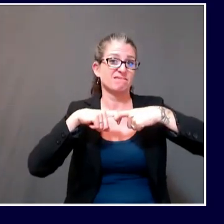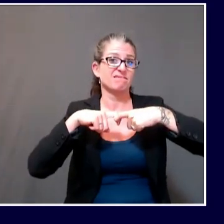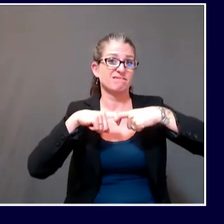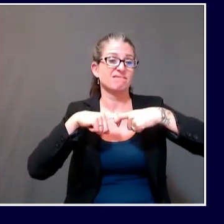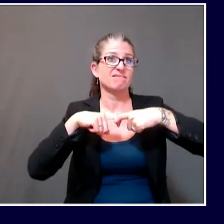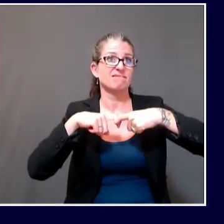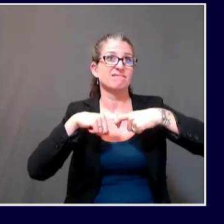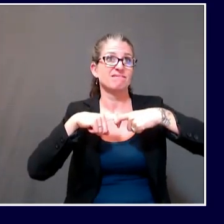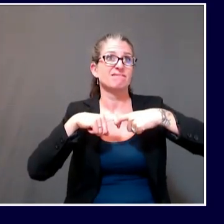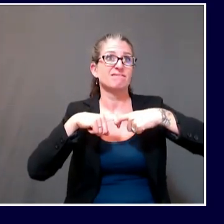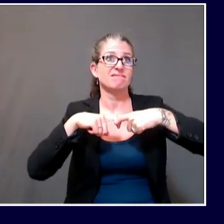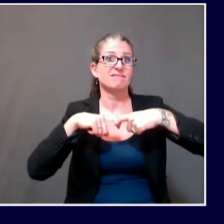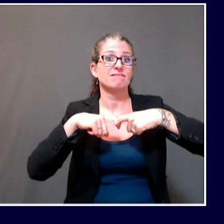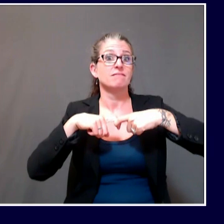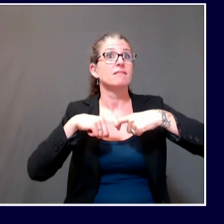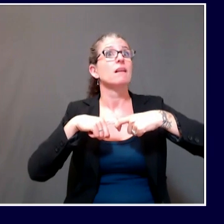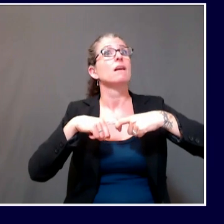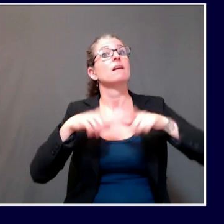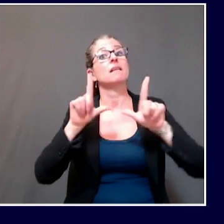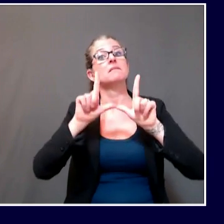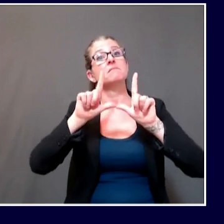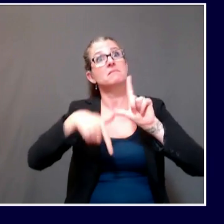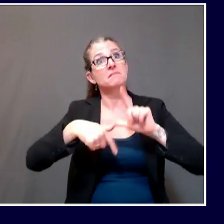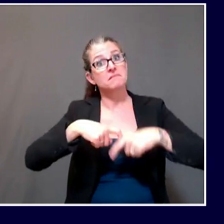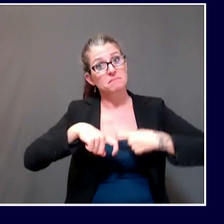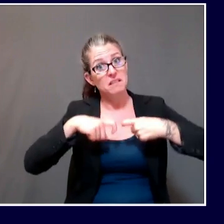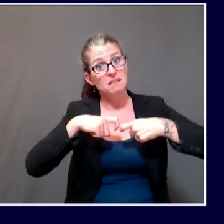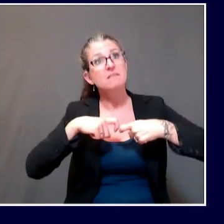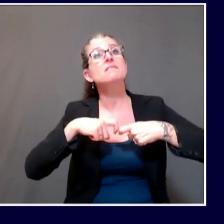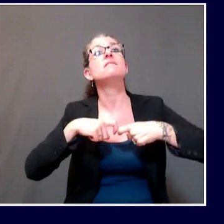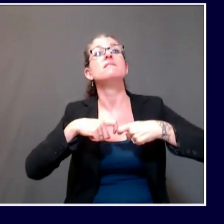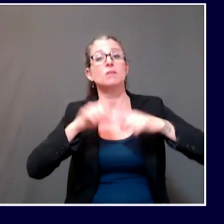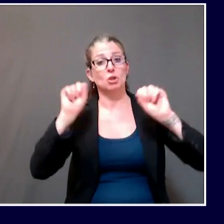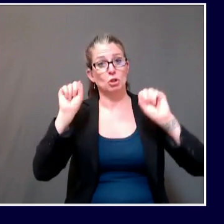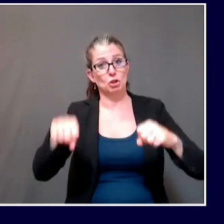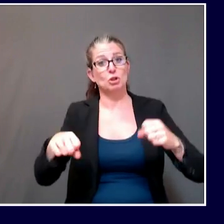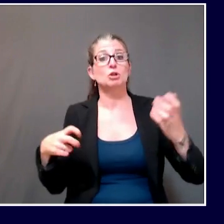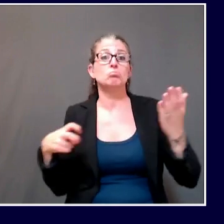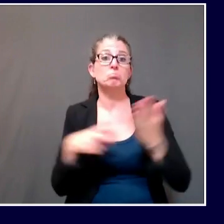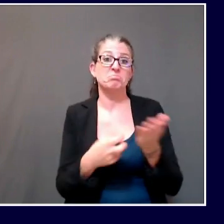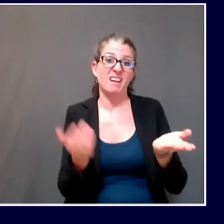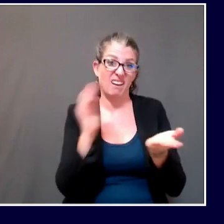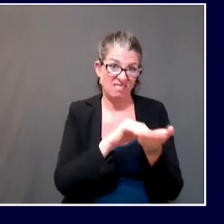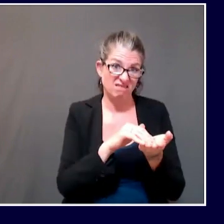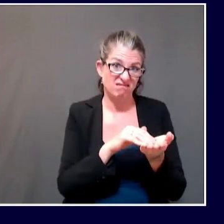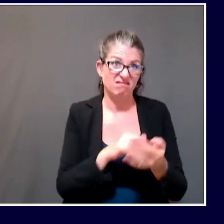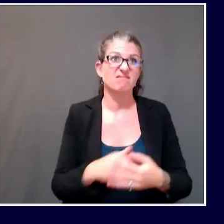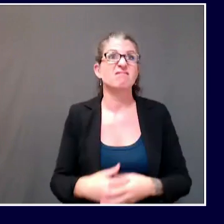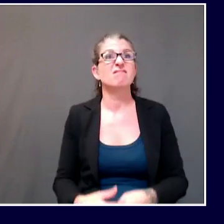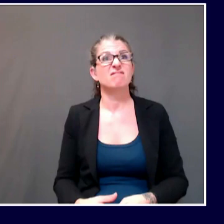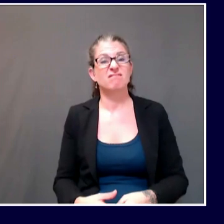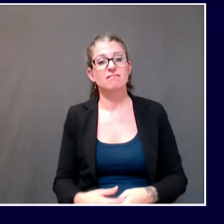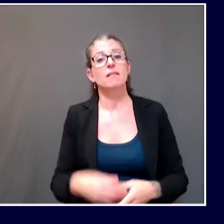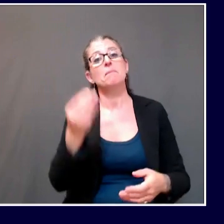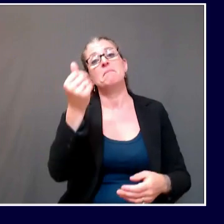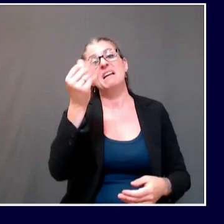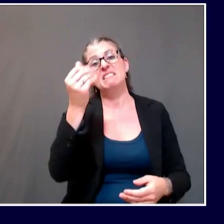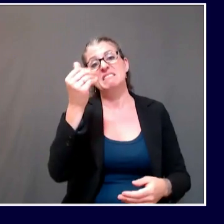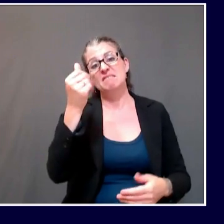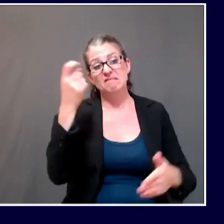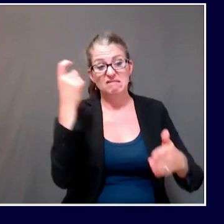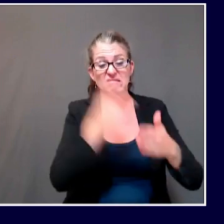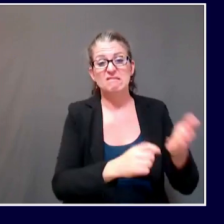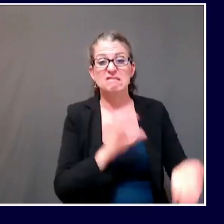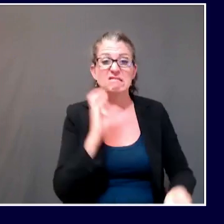proprietors of the Big Moose Inn have fully agreed to comply with what was outlined. And so at this time, that second phase